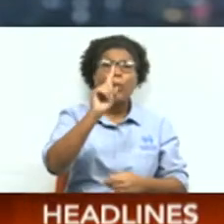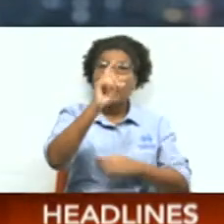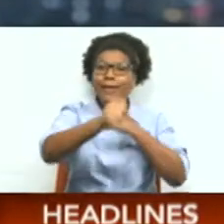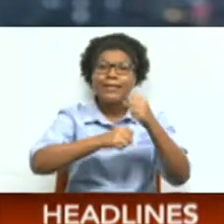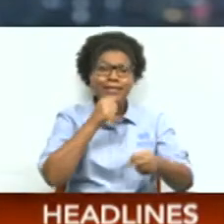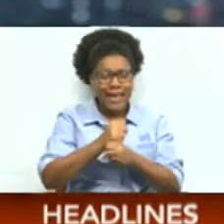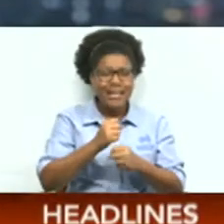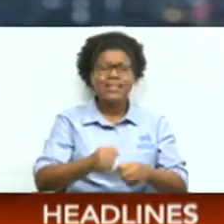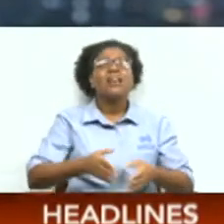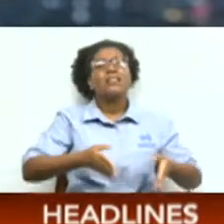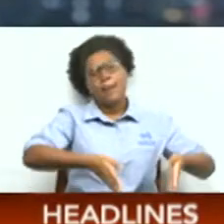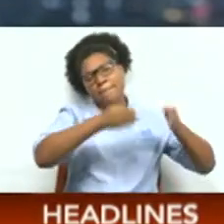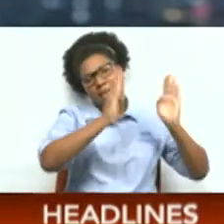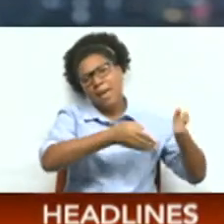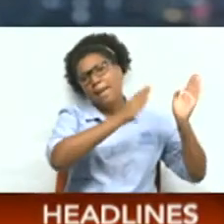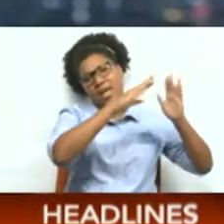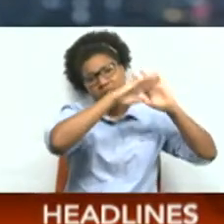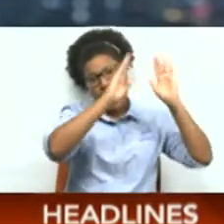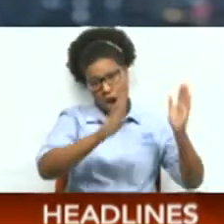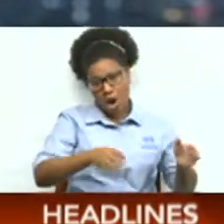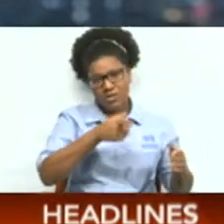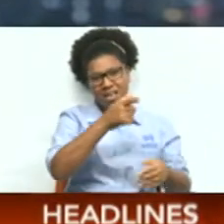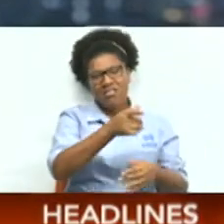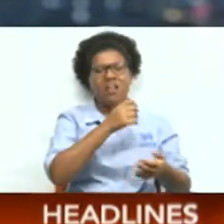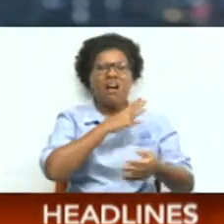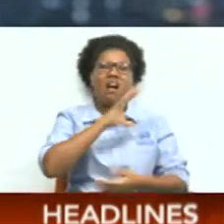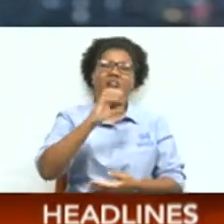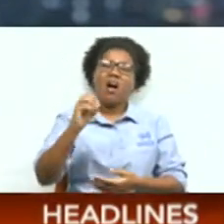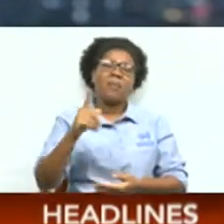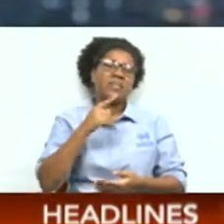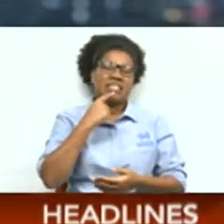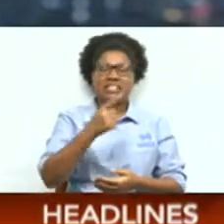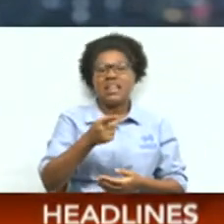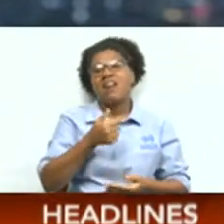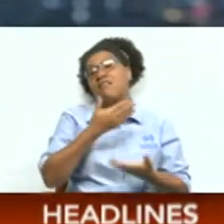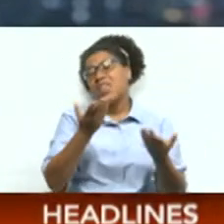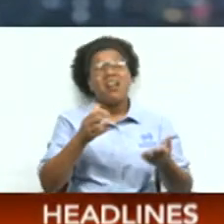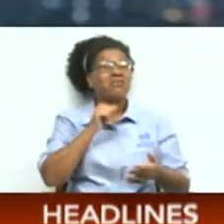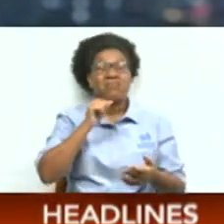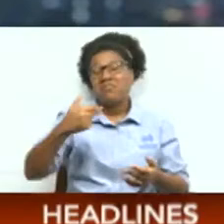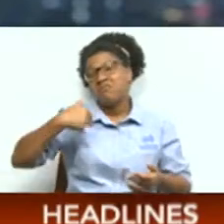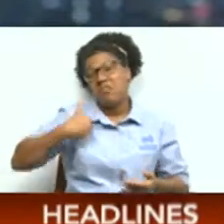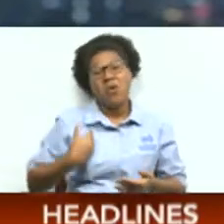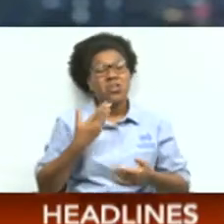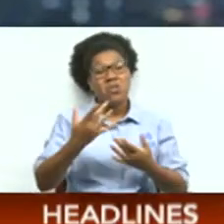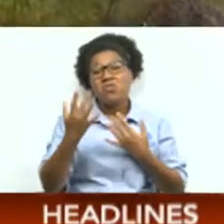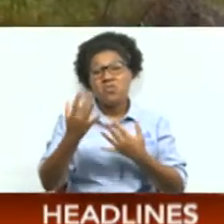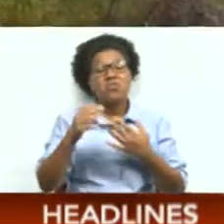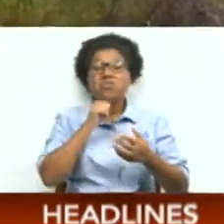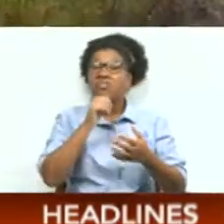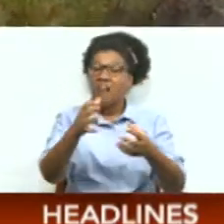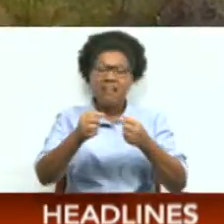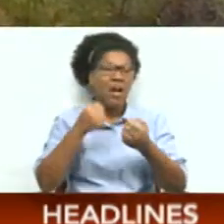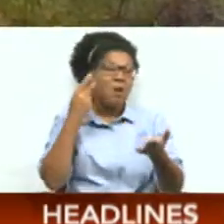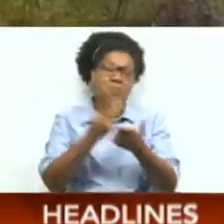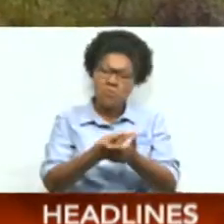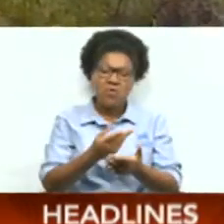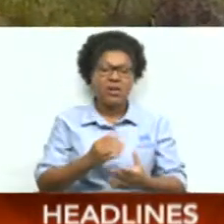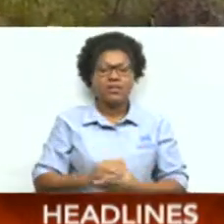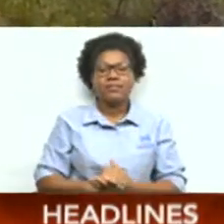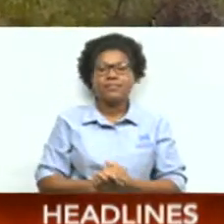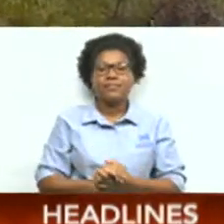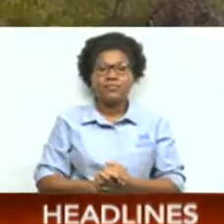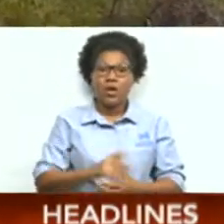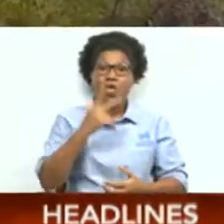their dream homes with the company blaming missing approvals. Reporter Joshua Simongal has the story. Three